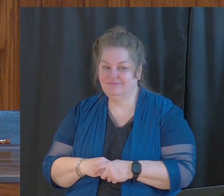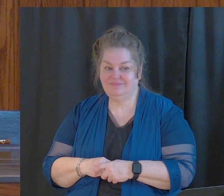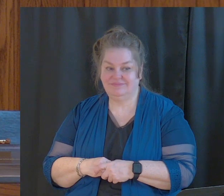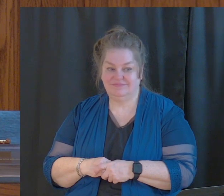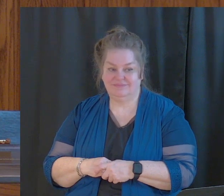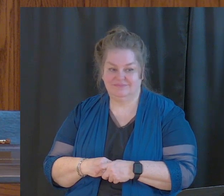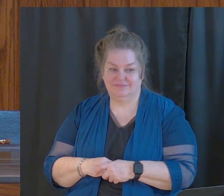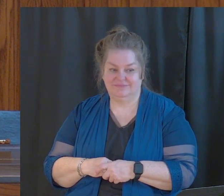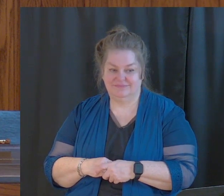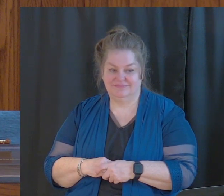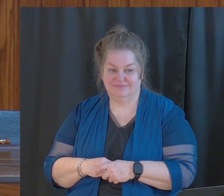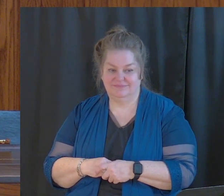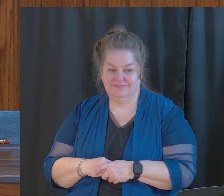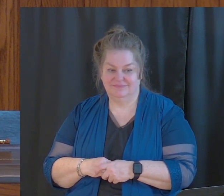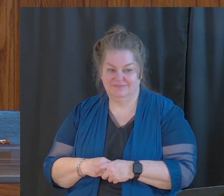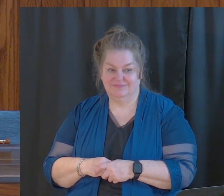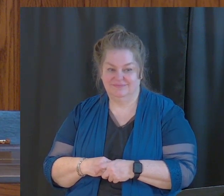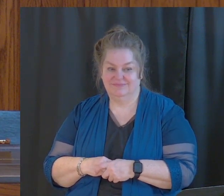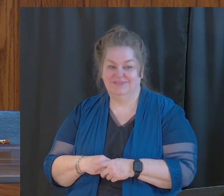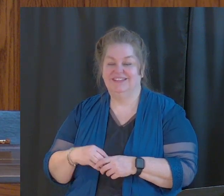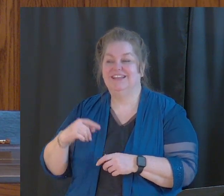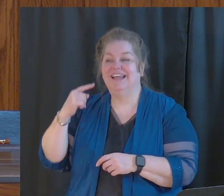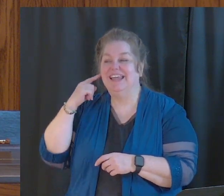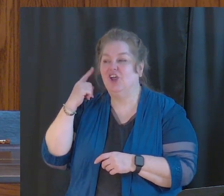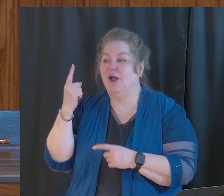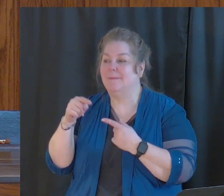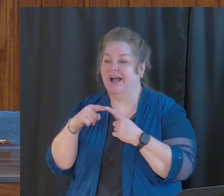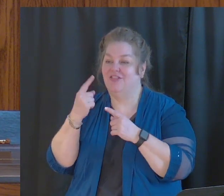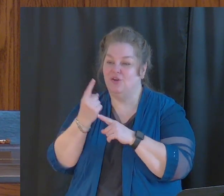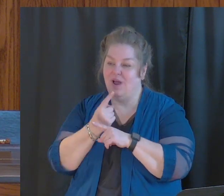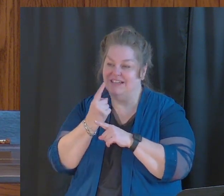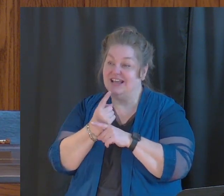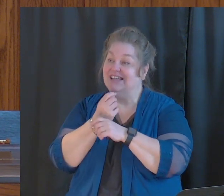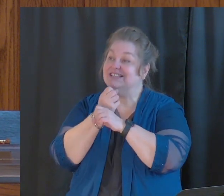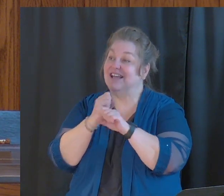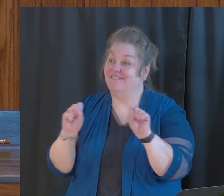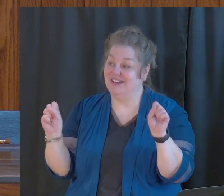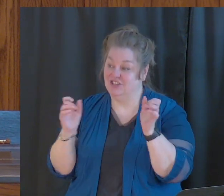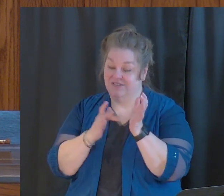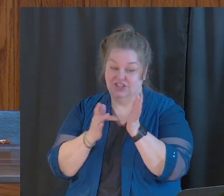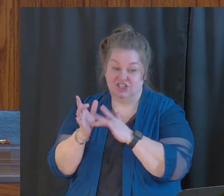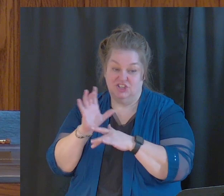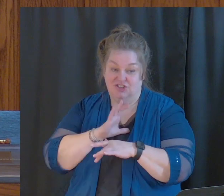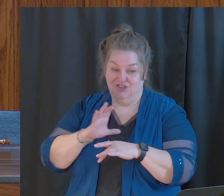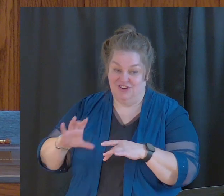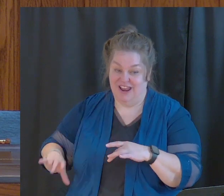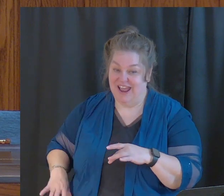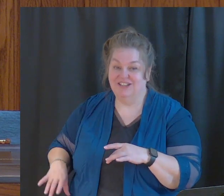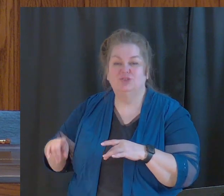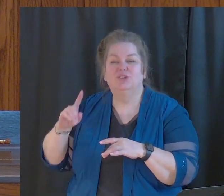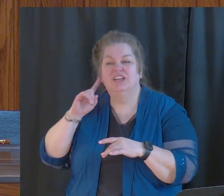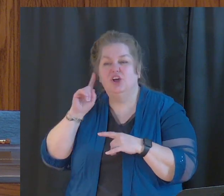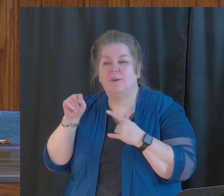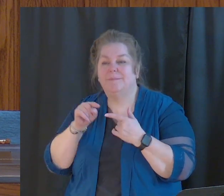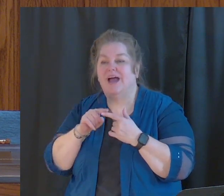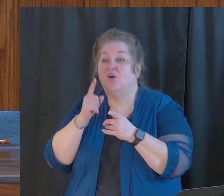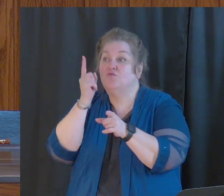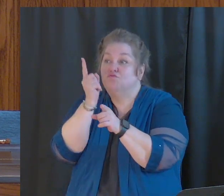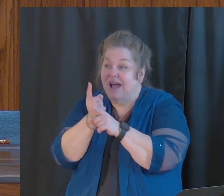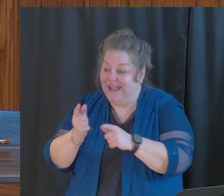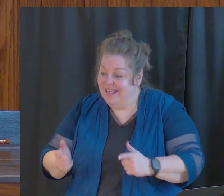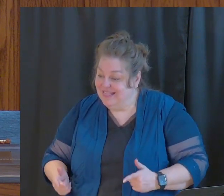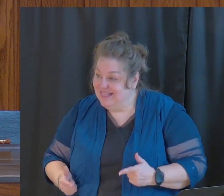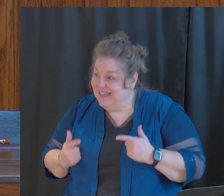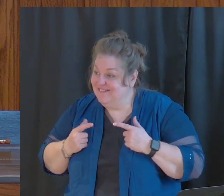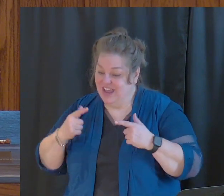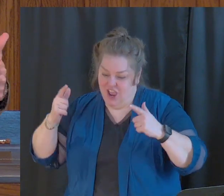to hear about the righteousness and the salvation of Jesus Christ, to hear about right living and